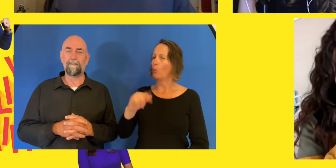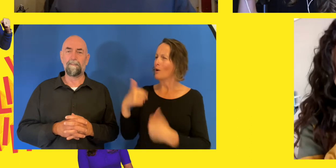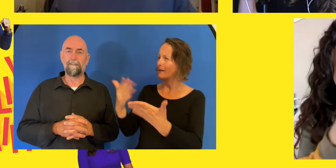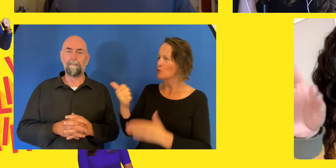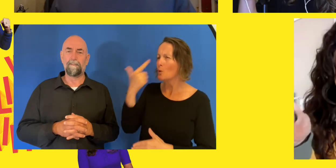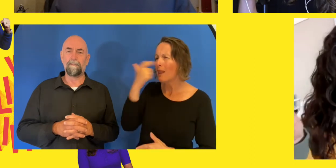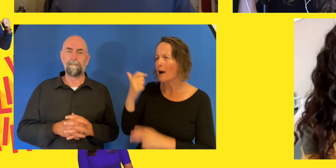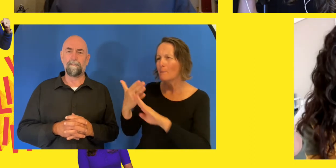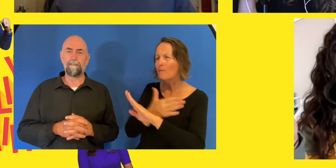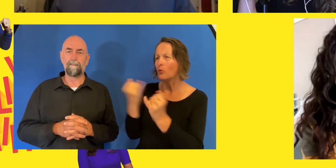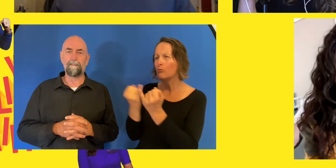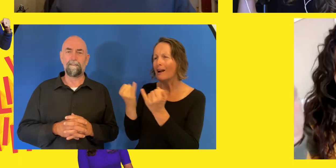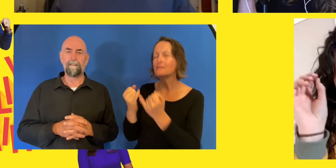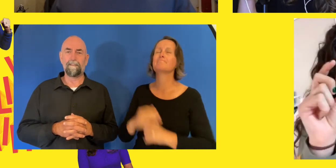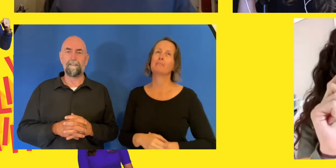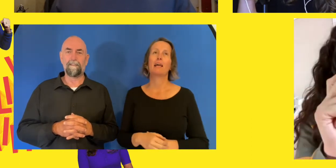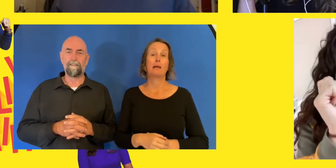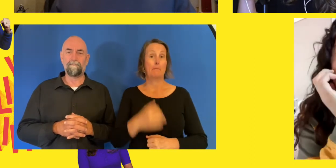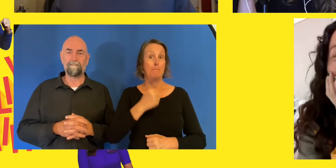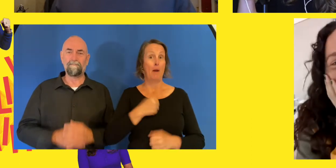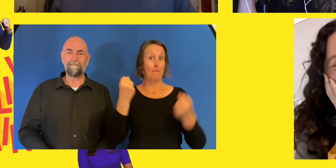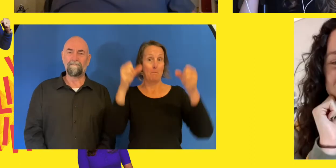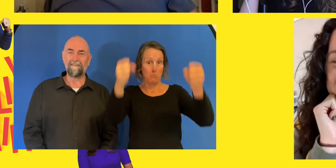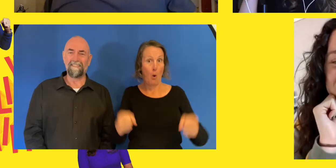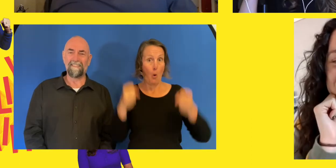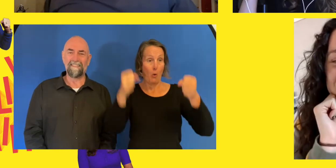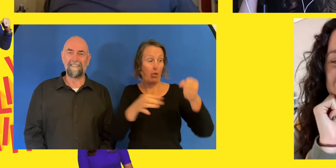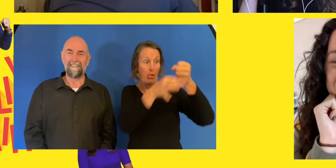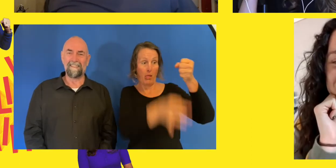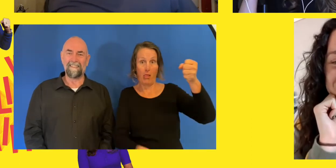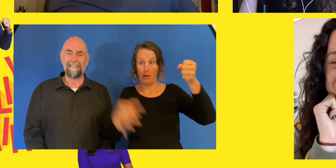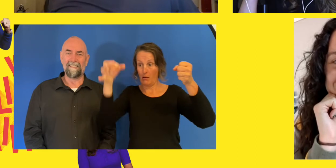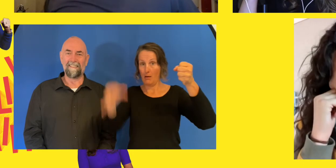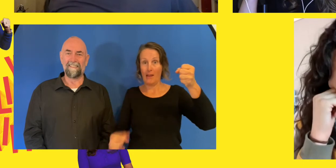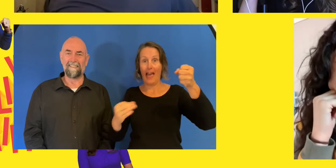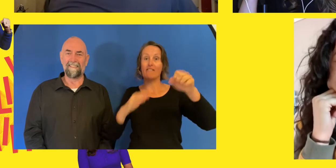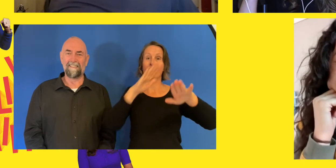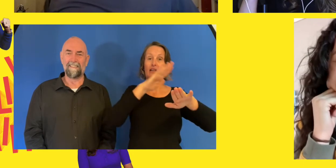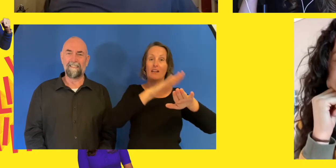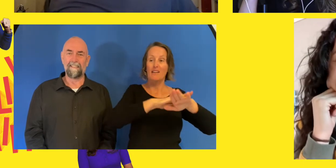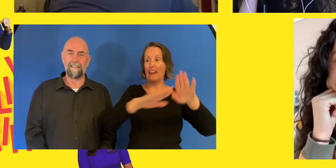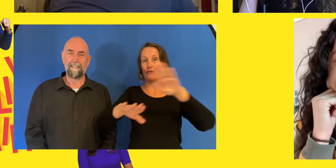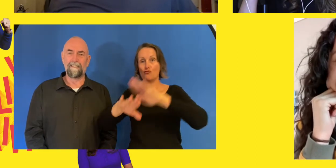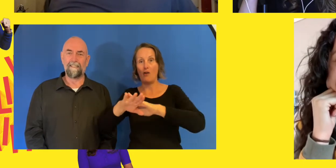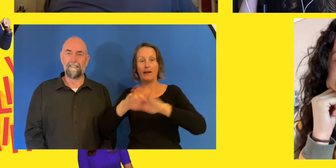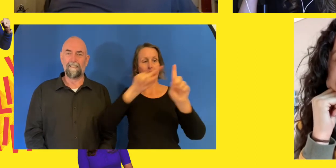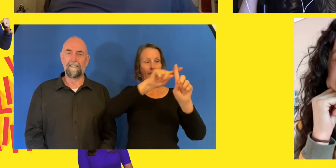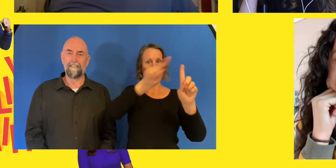first and know that my right pole is my right pole. I have to see the R. All right. Next one. Who, who is your favorite teammate?